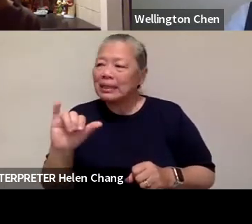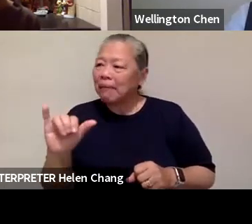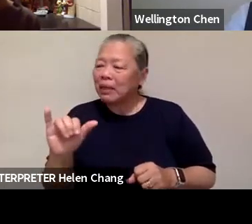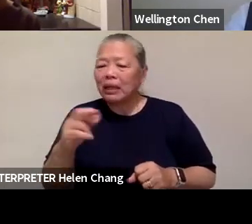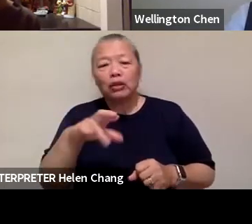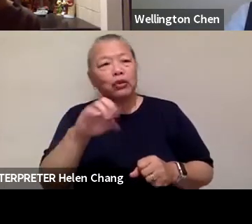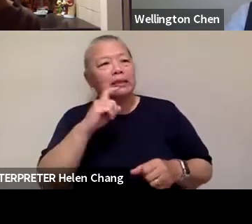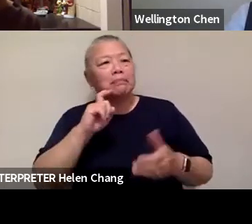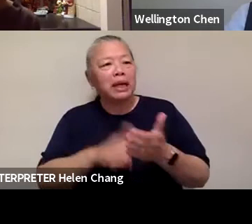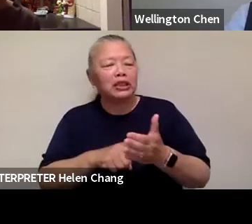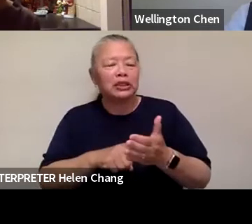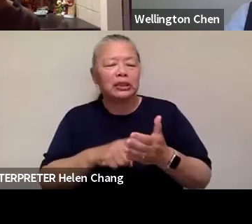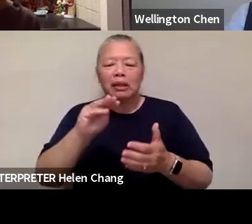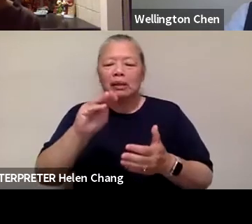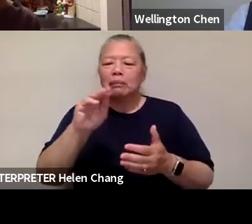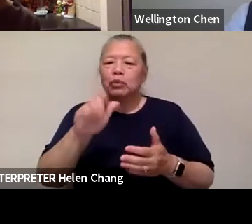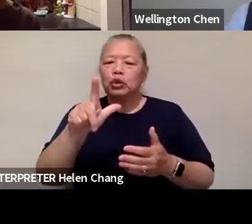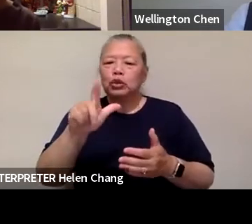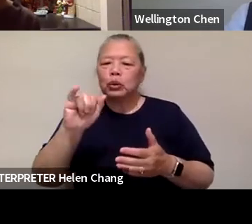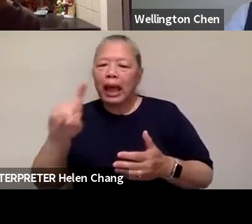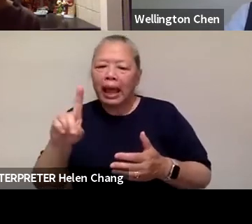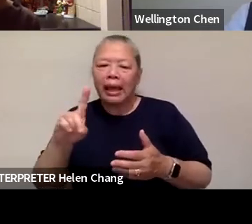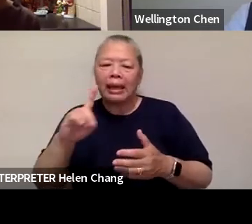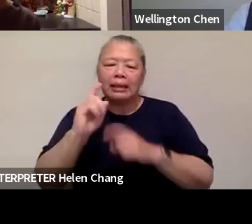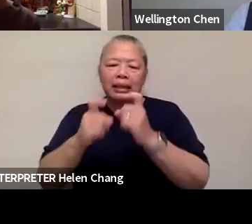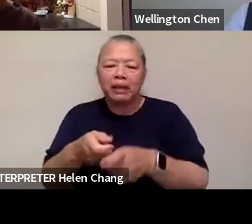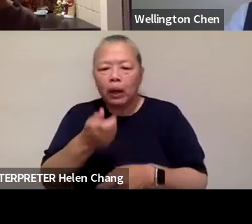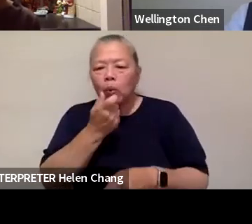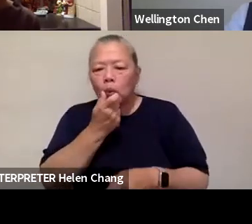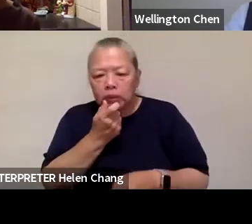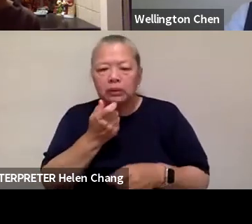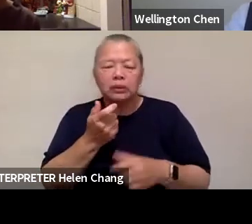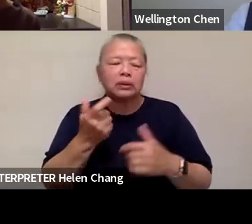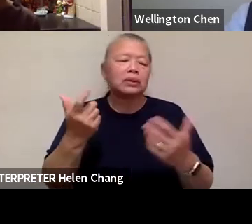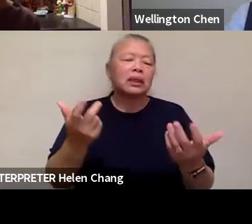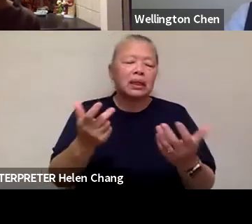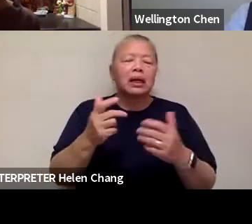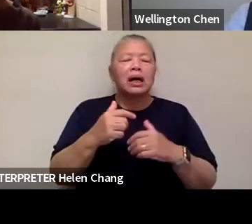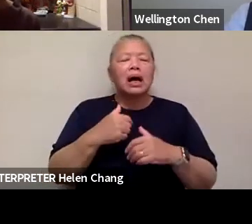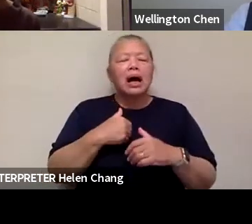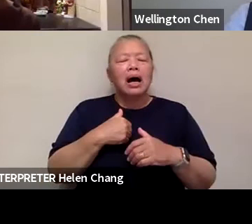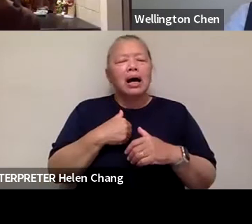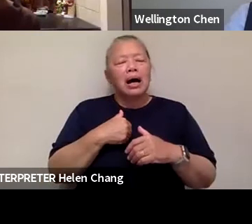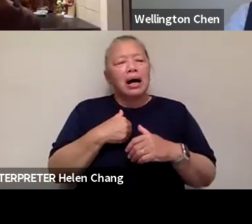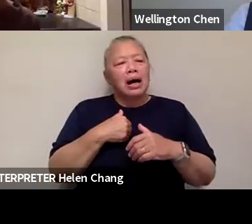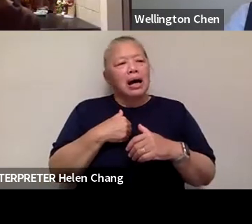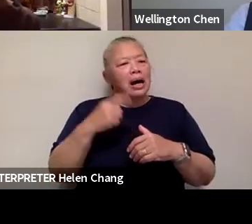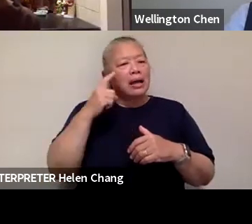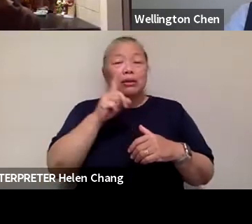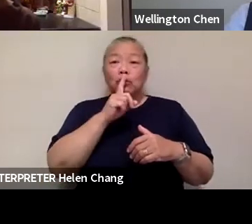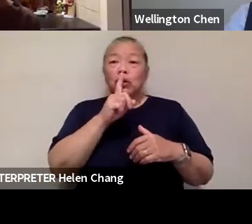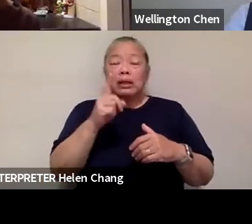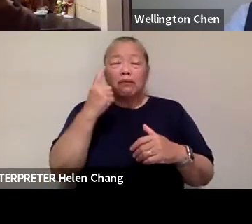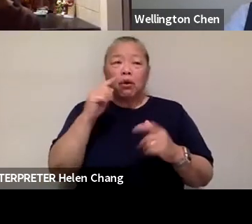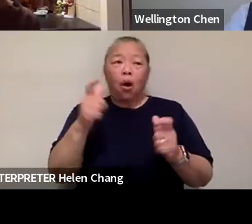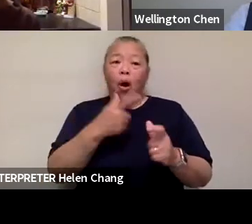And I know, we're going to get into that a little bit with Daphne and Vic too, but, you know, just as a rallying cry for hope for us